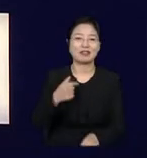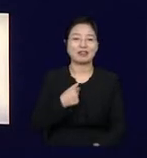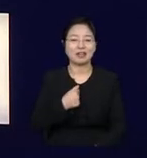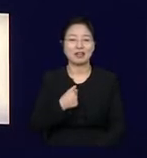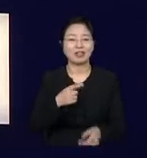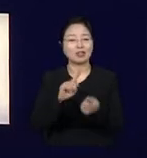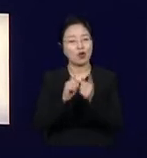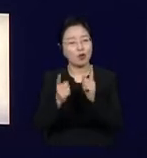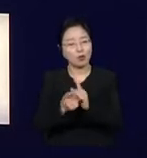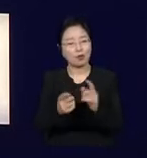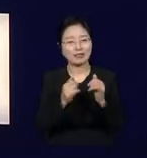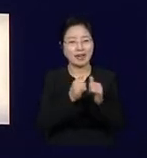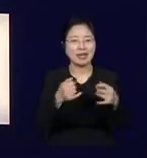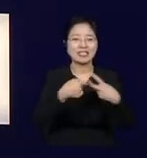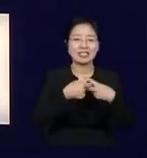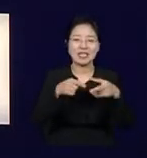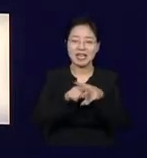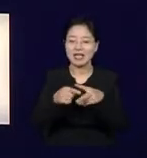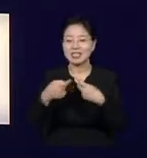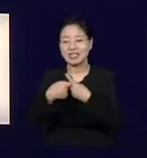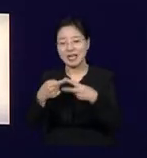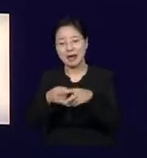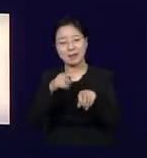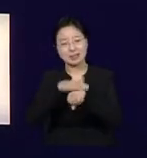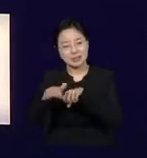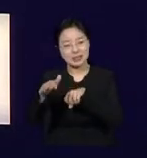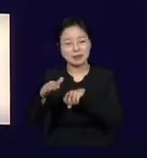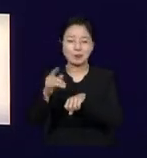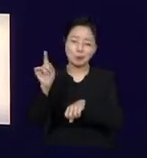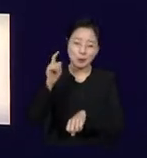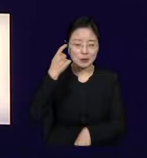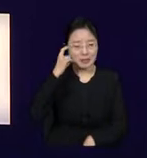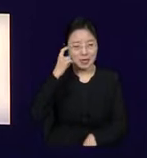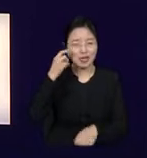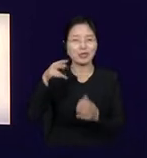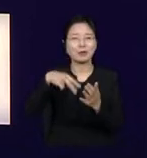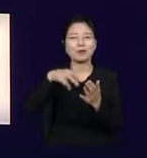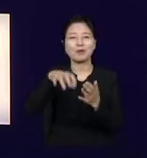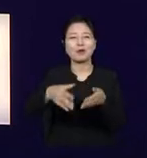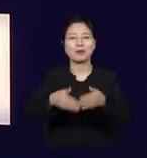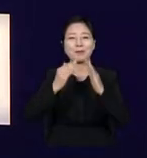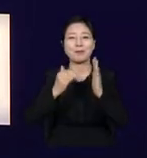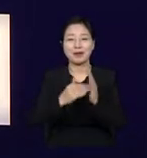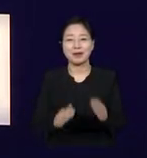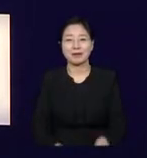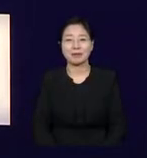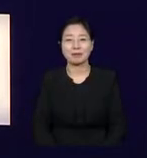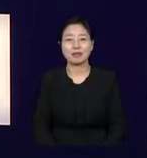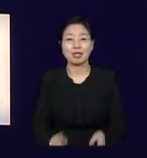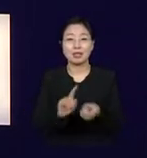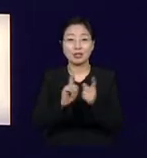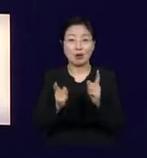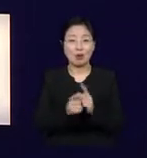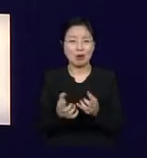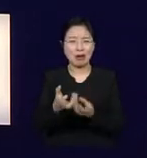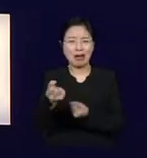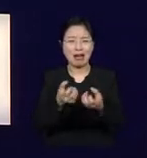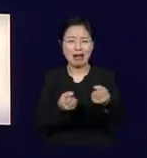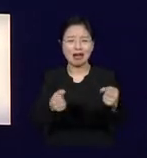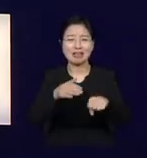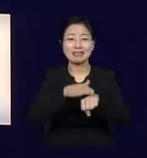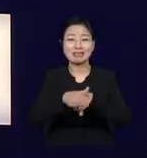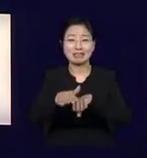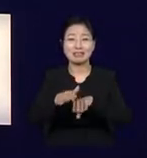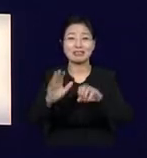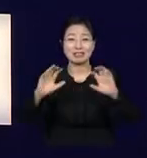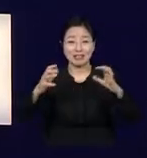way we understand each other. We live in very polarized times right now, but this library is put in the world to provide us